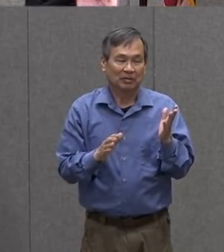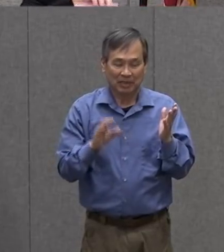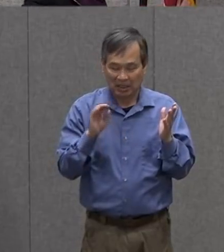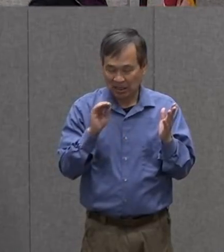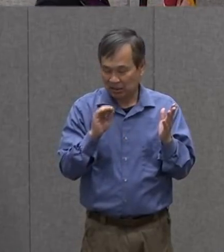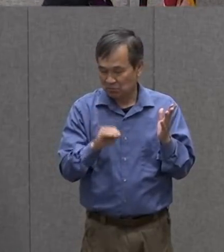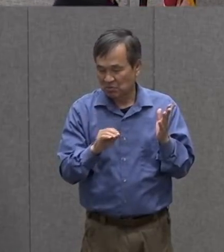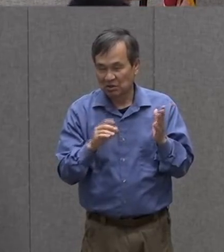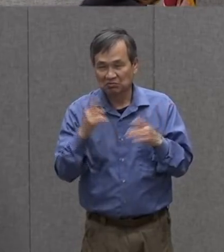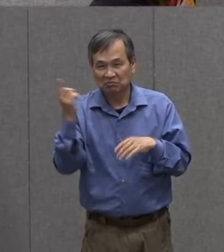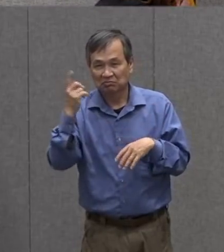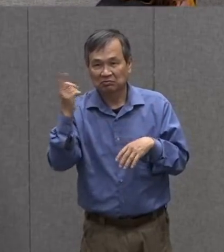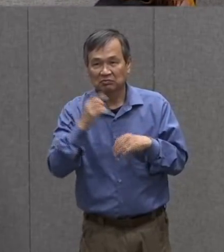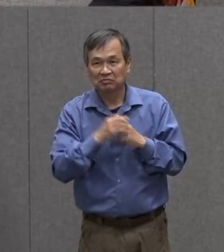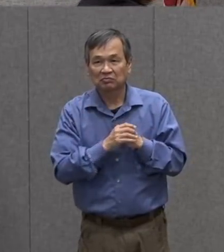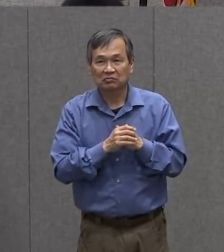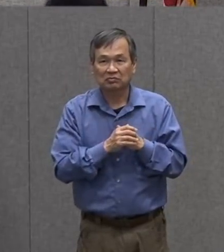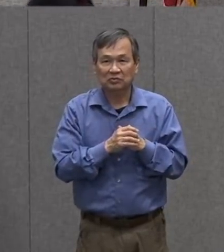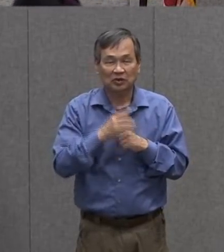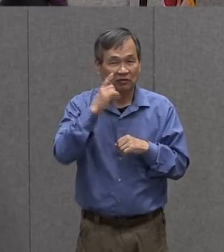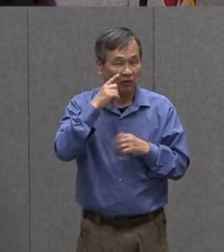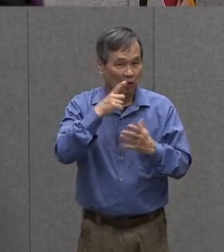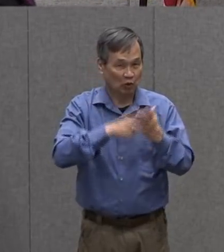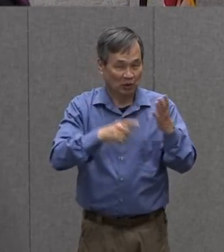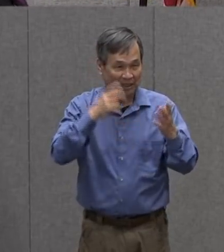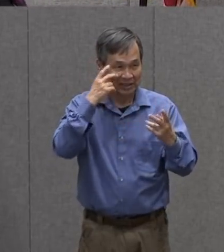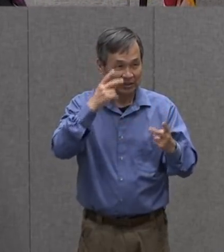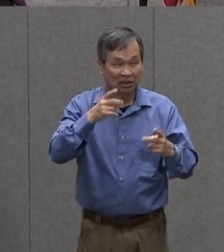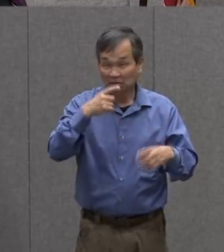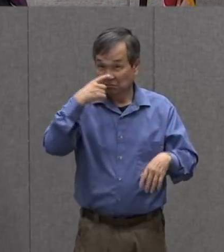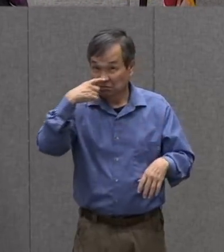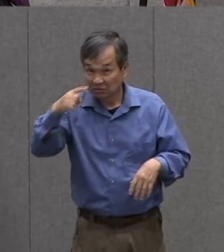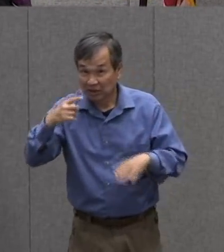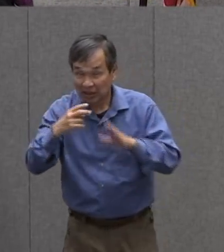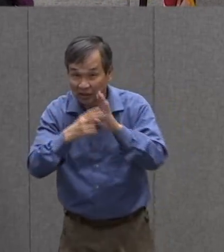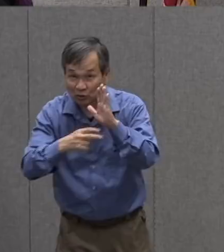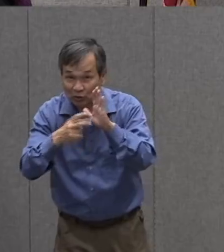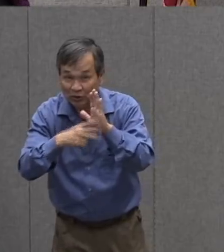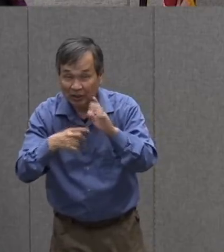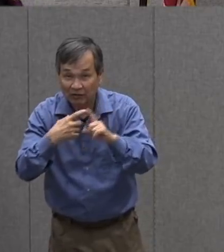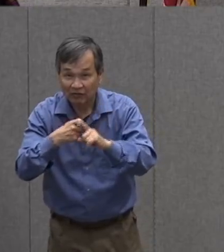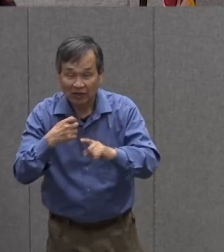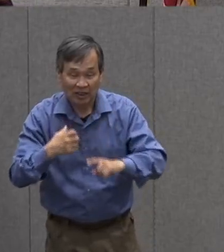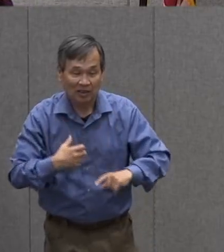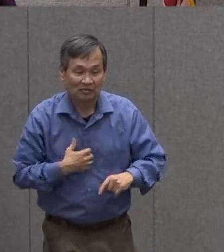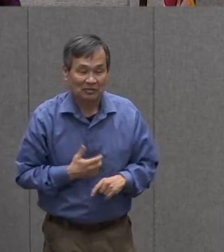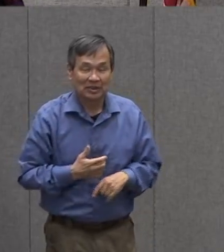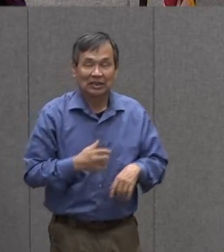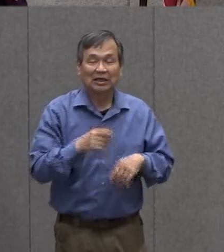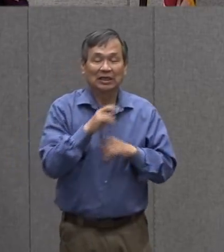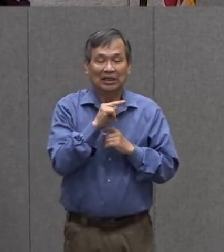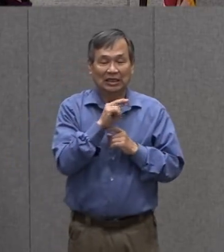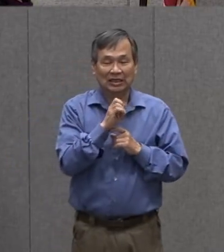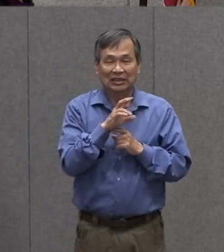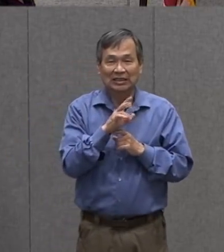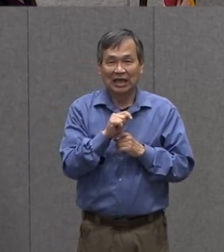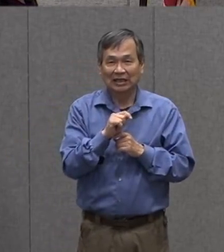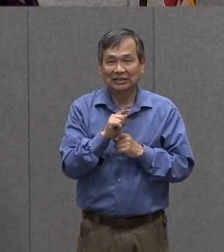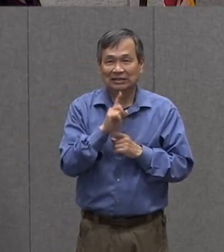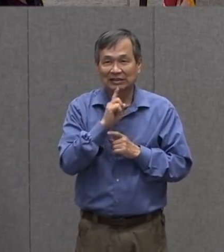i hear let's read just a little bit from a nest is